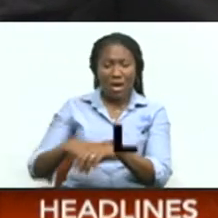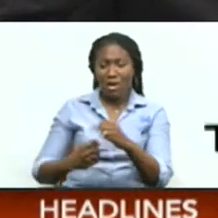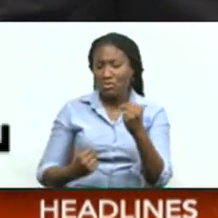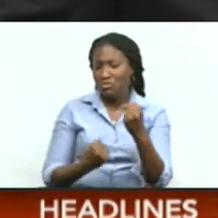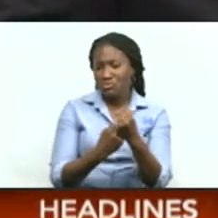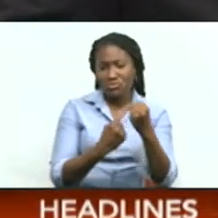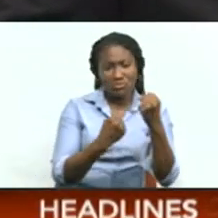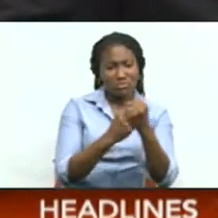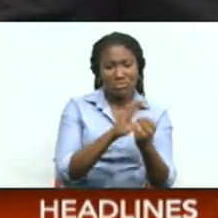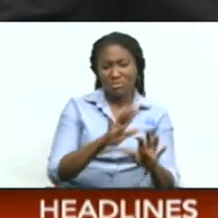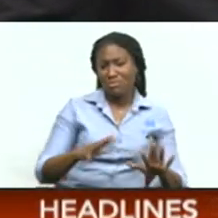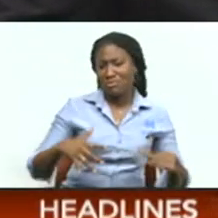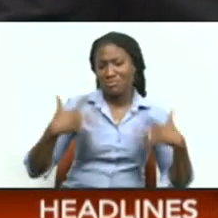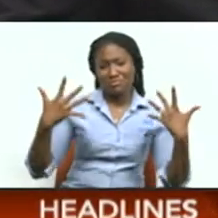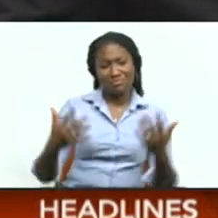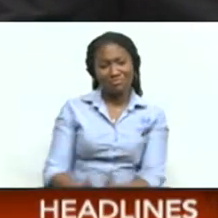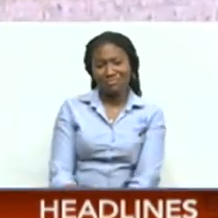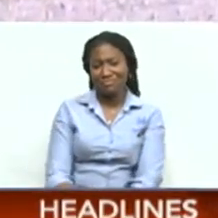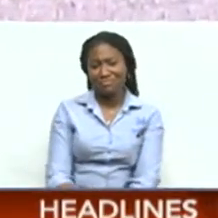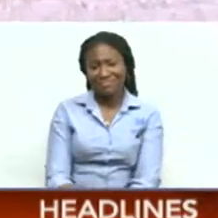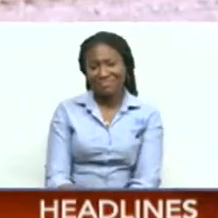as he journeys toward excellence.